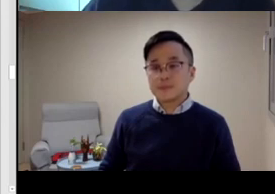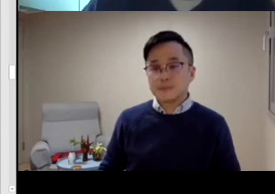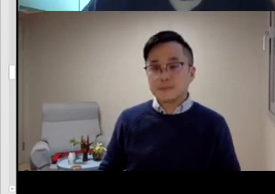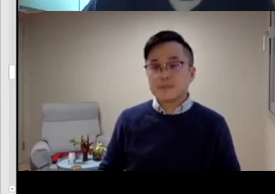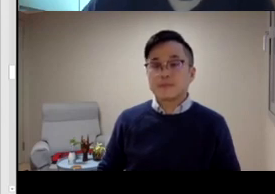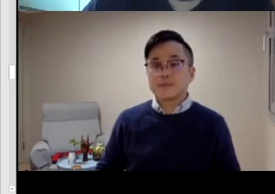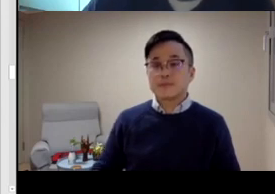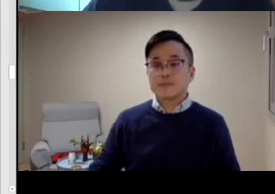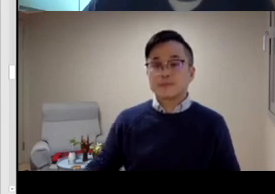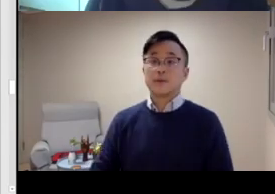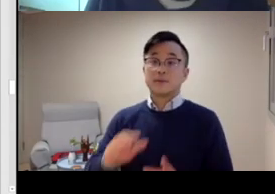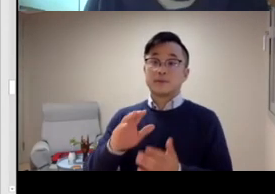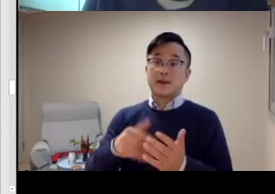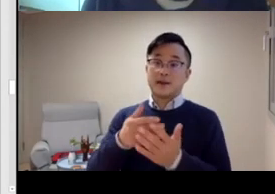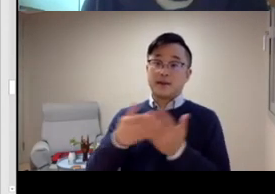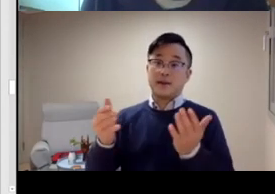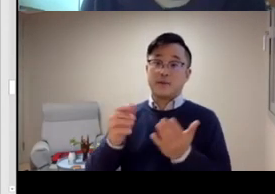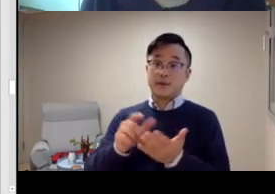decisions on the board.